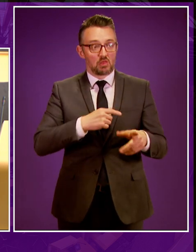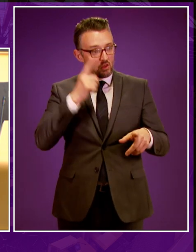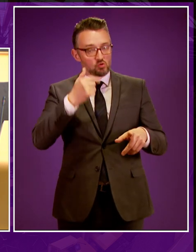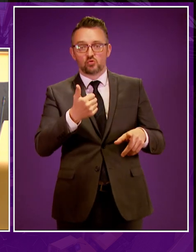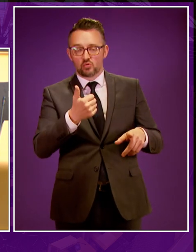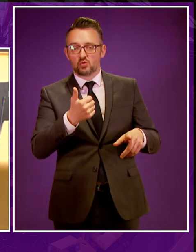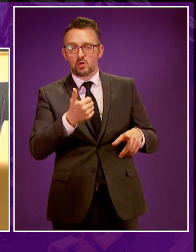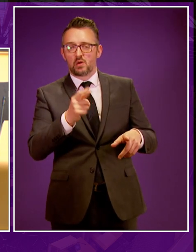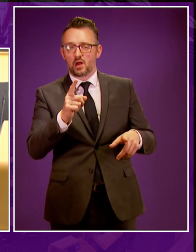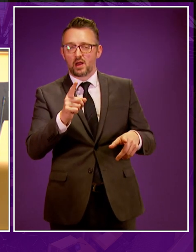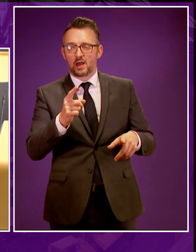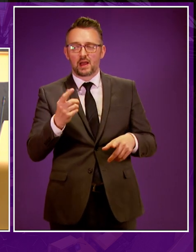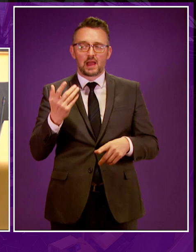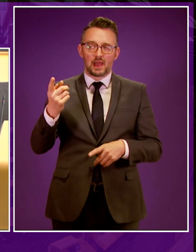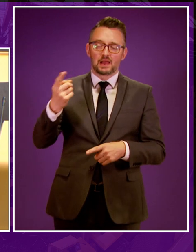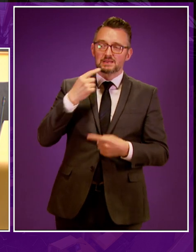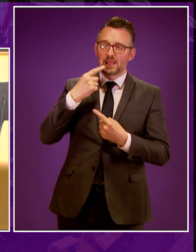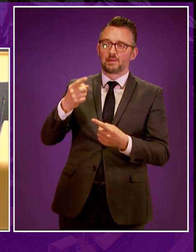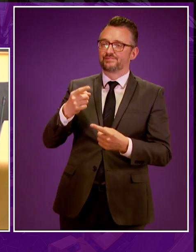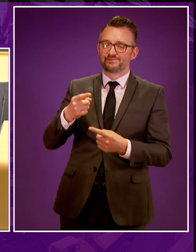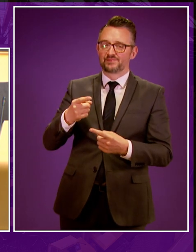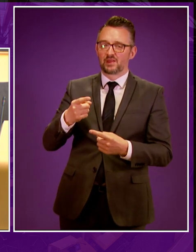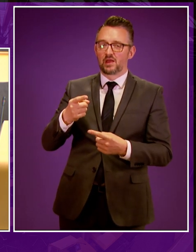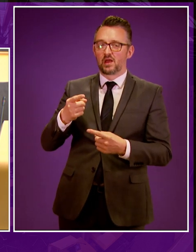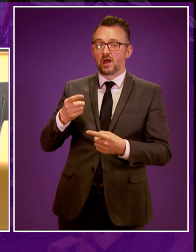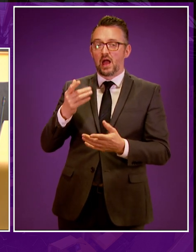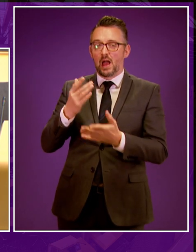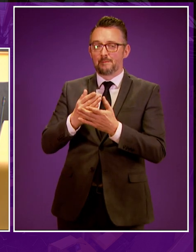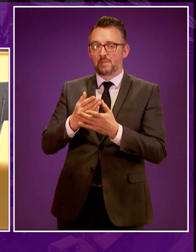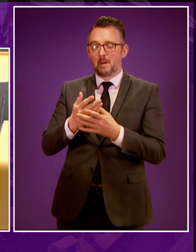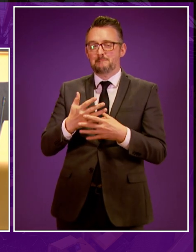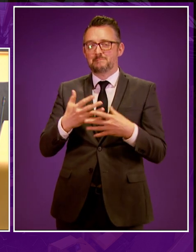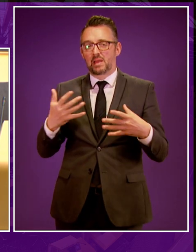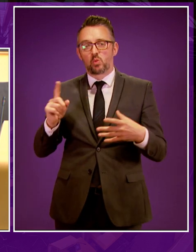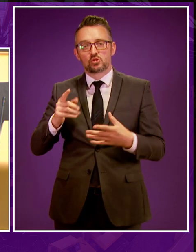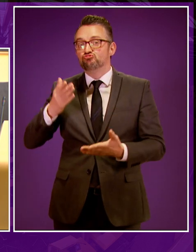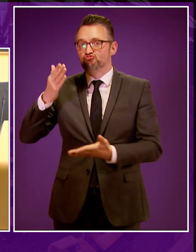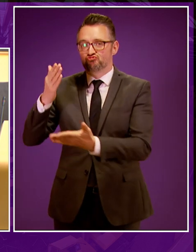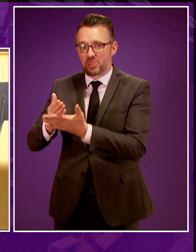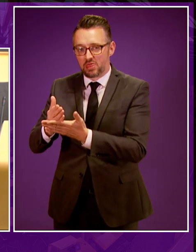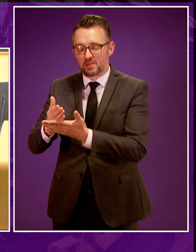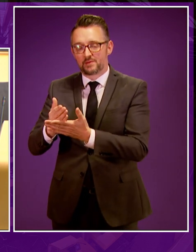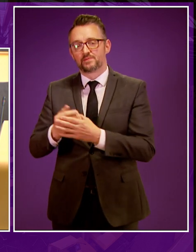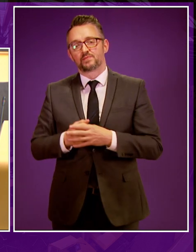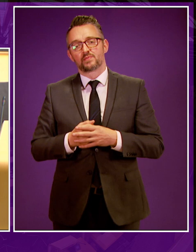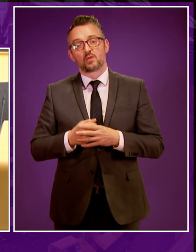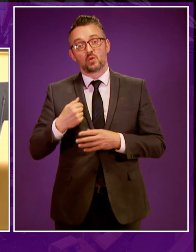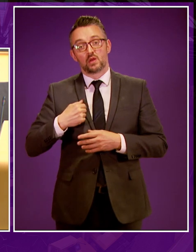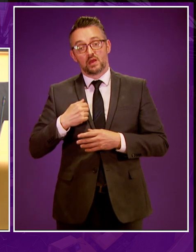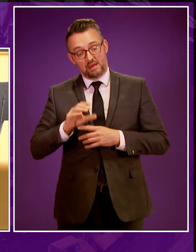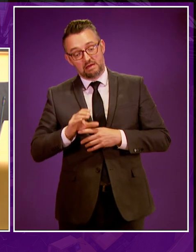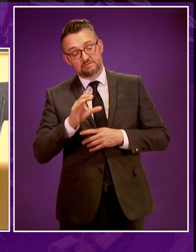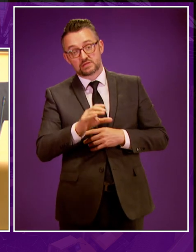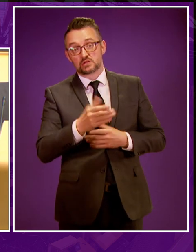But unfortunately, the claims tended to be far greater than the actual reality. Investing in onshore